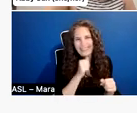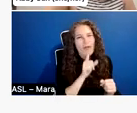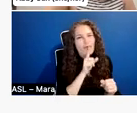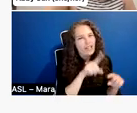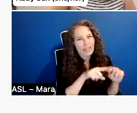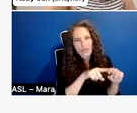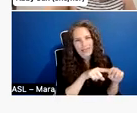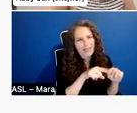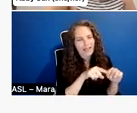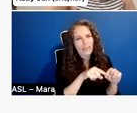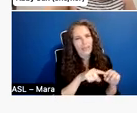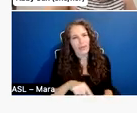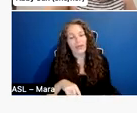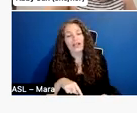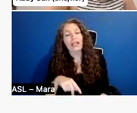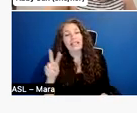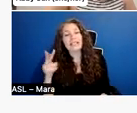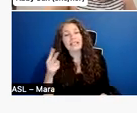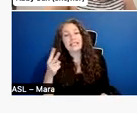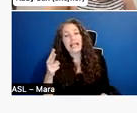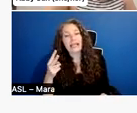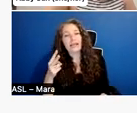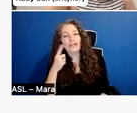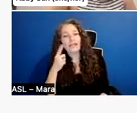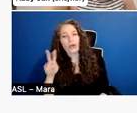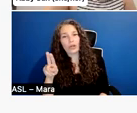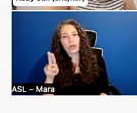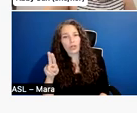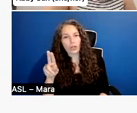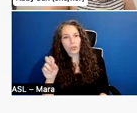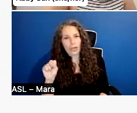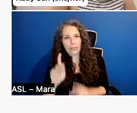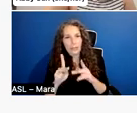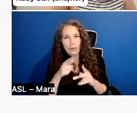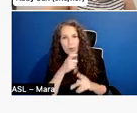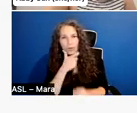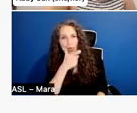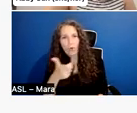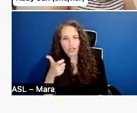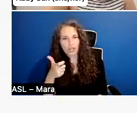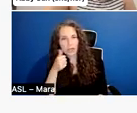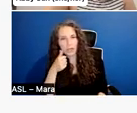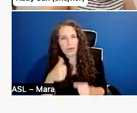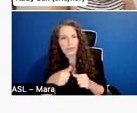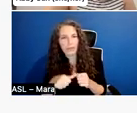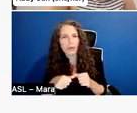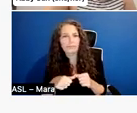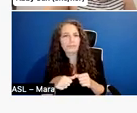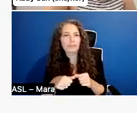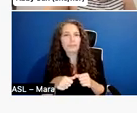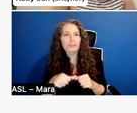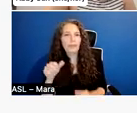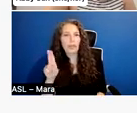S does not usually grants on the U S and funding sources in the U S do not actually